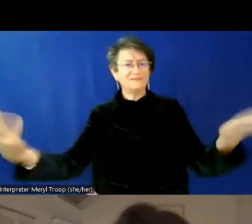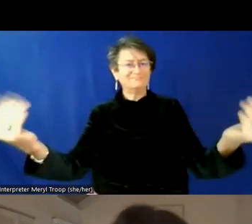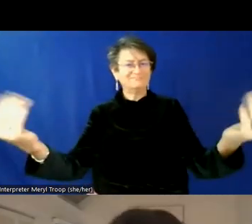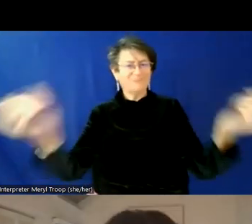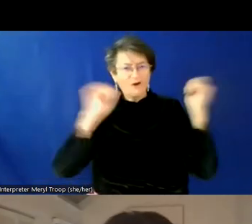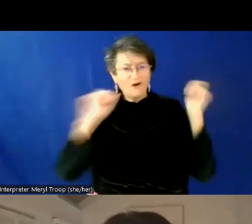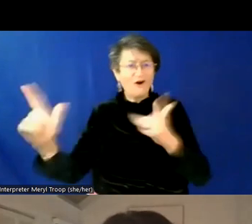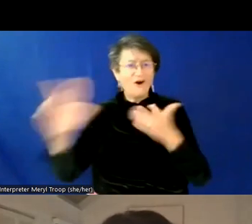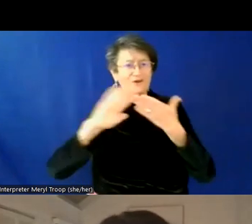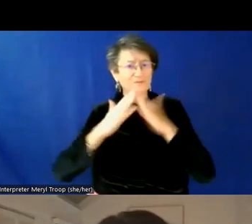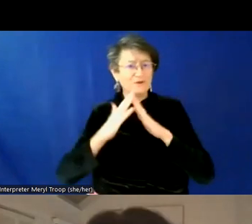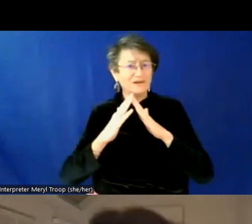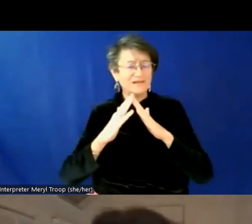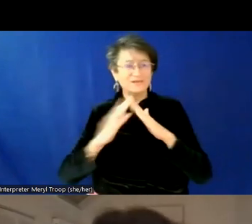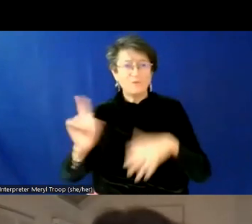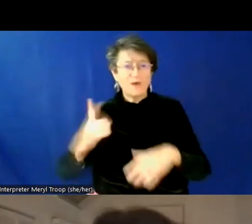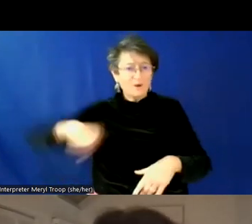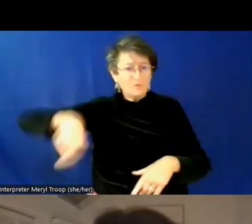where we have control to do that meaningfully.